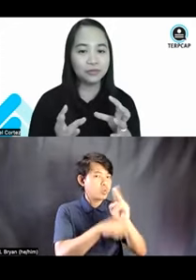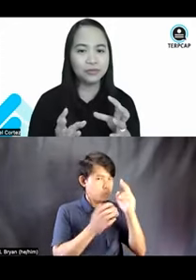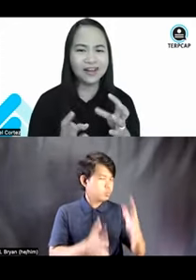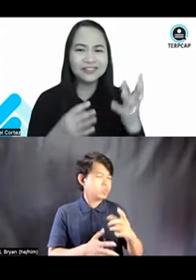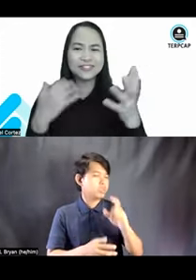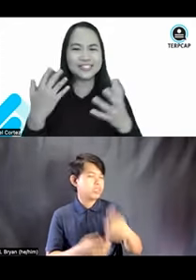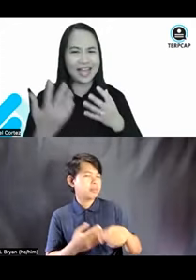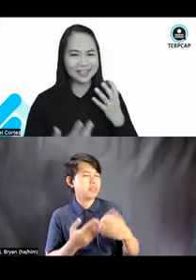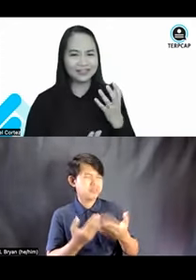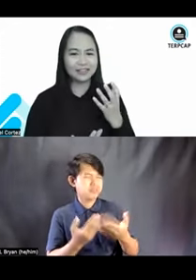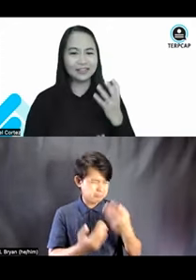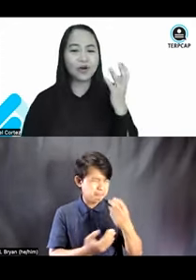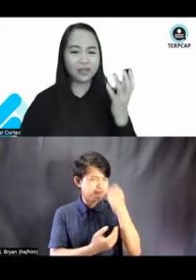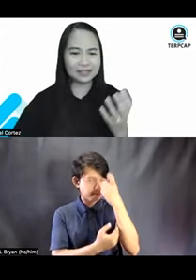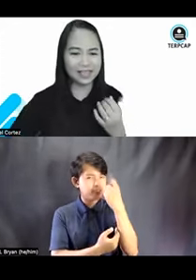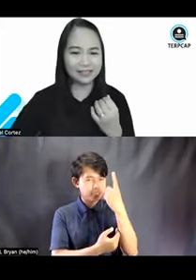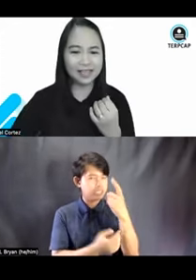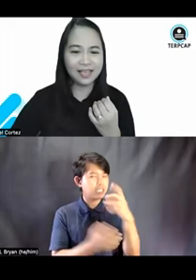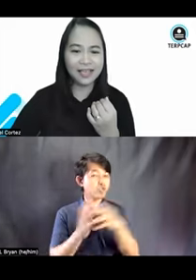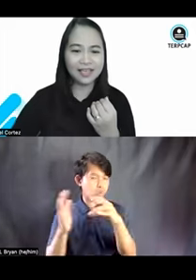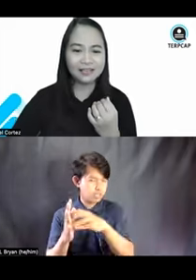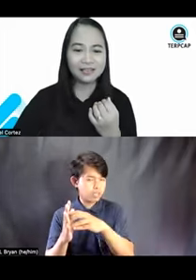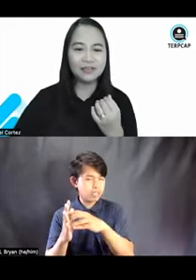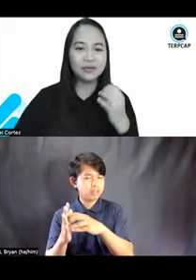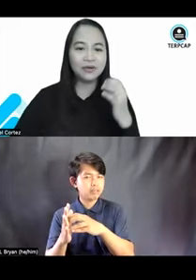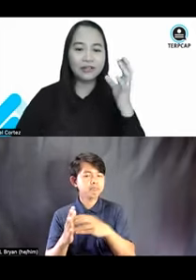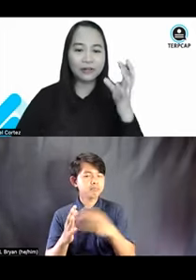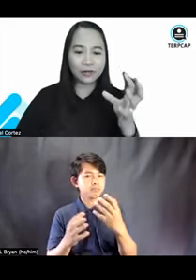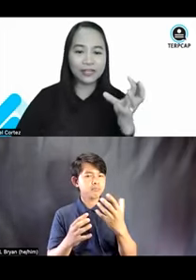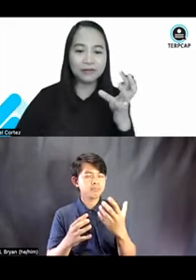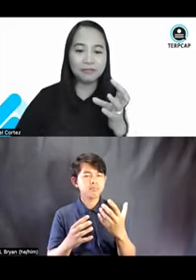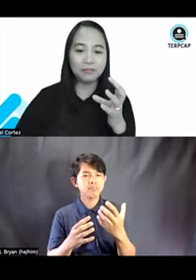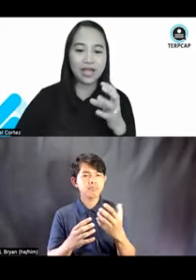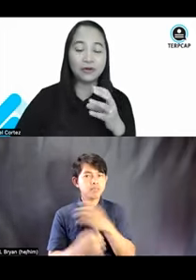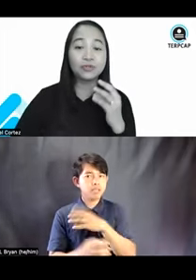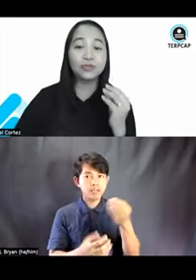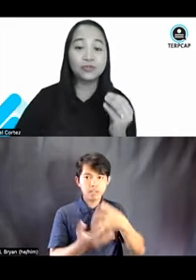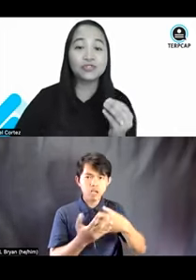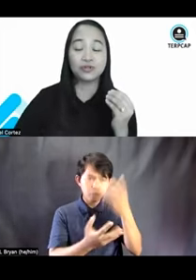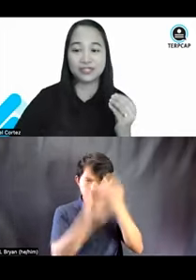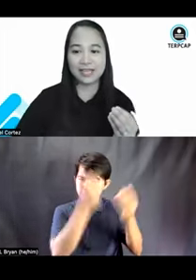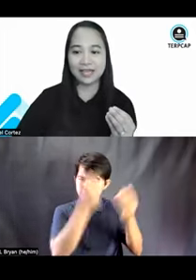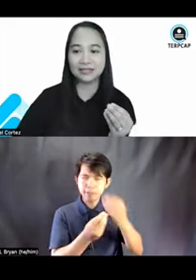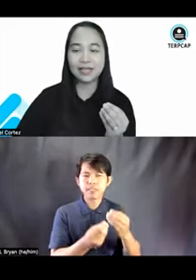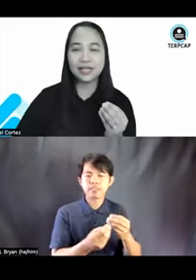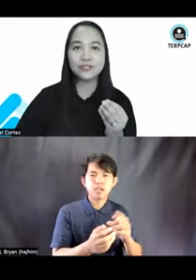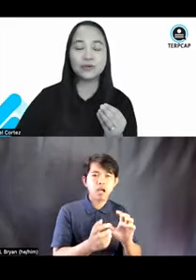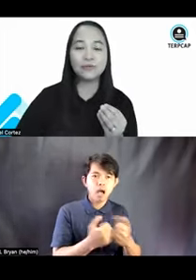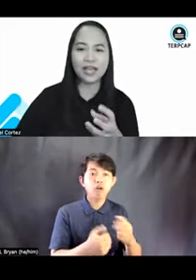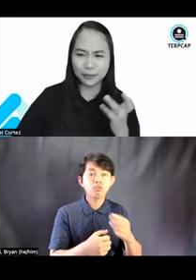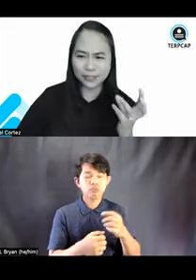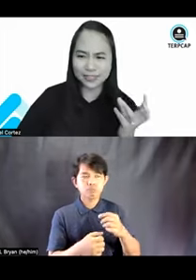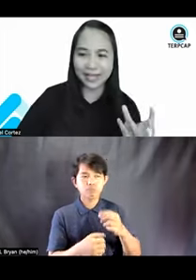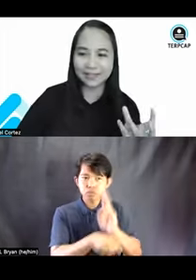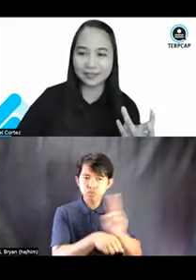able to understand the content and, you know, learn and remember how to use your site. So,